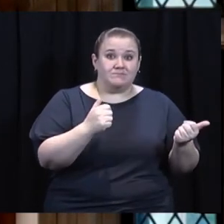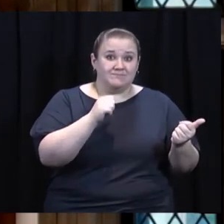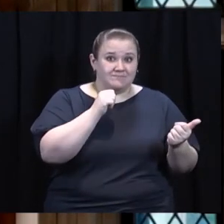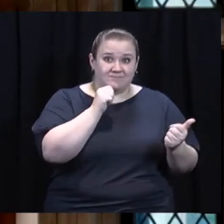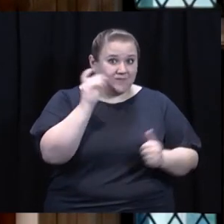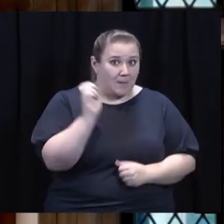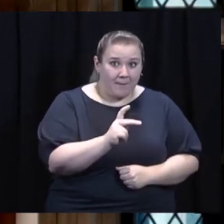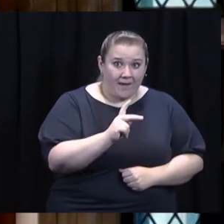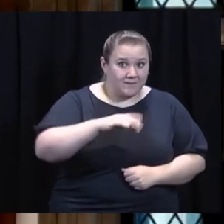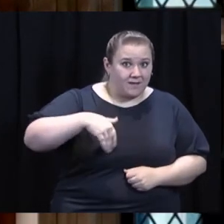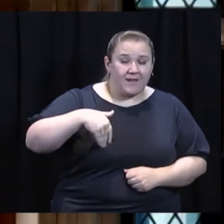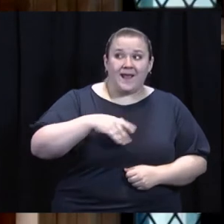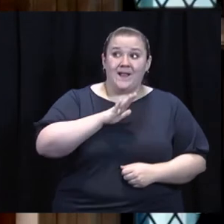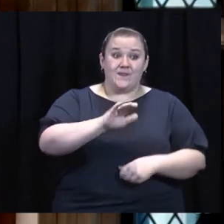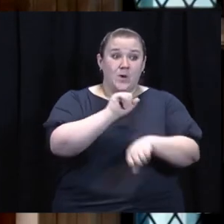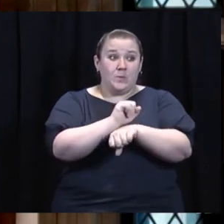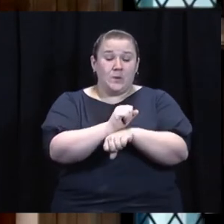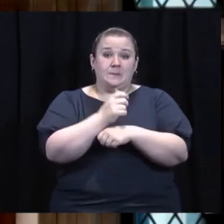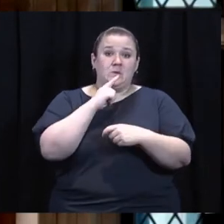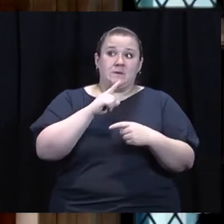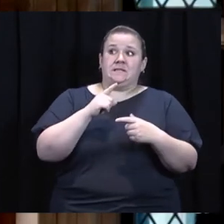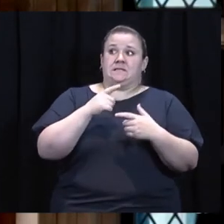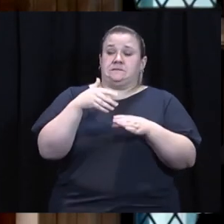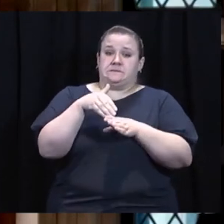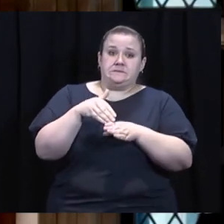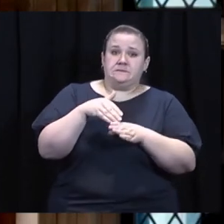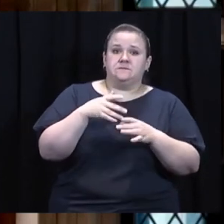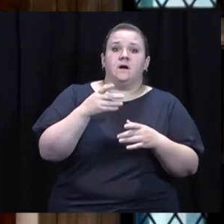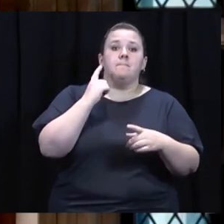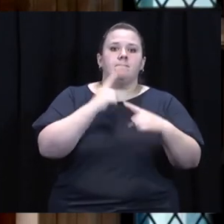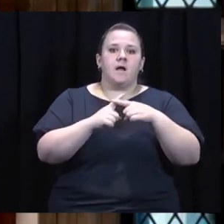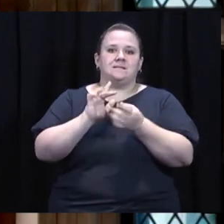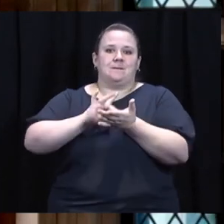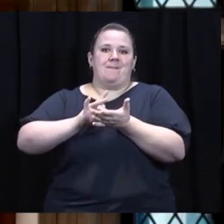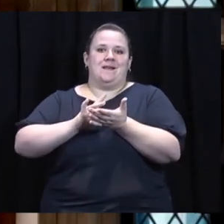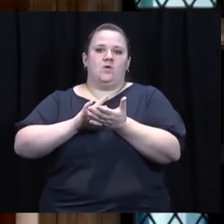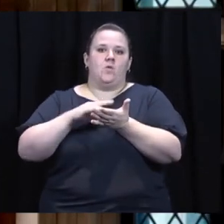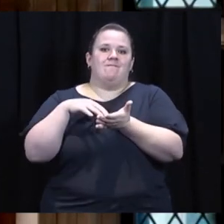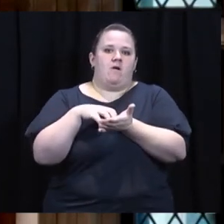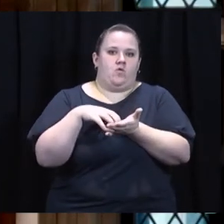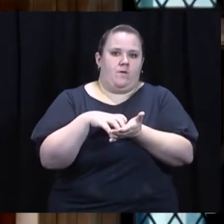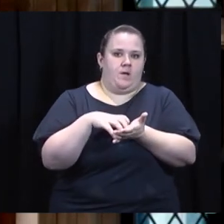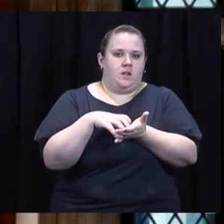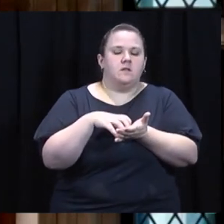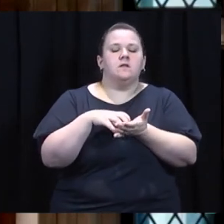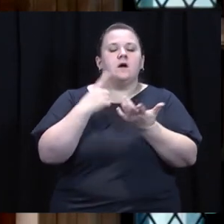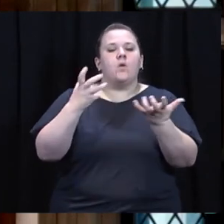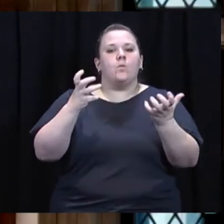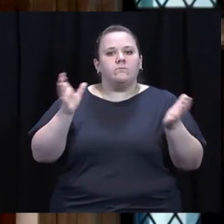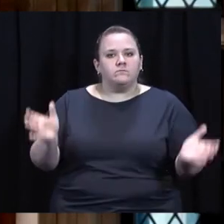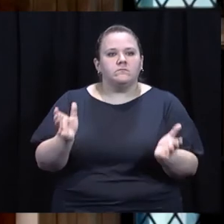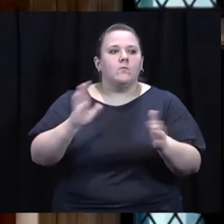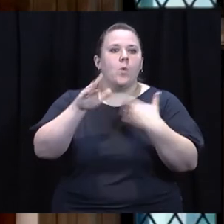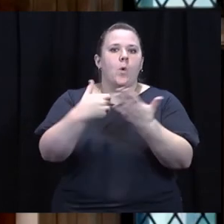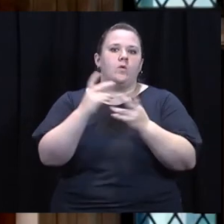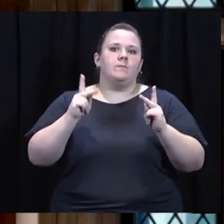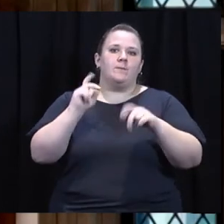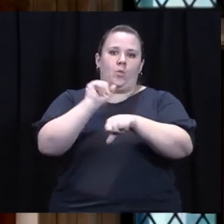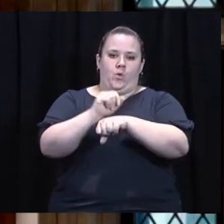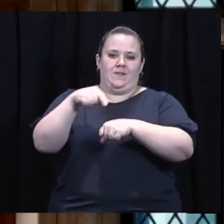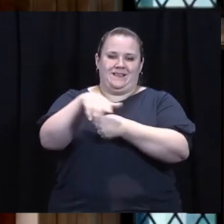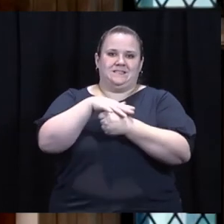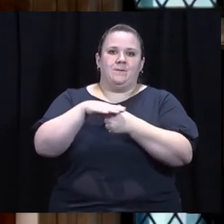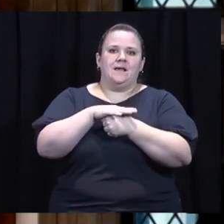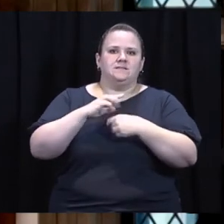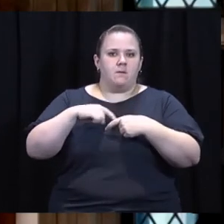has yet to reappear, those whose employment hangs by a thread, and the medically vulnerable. I would like to encourage all